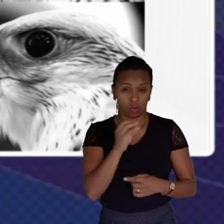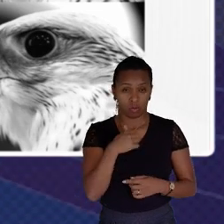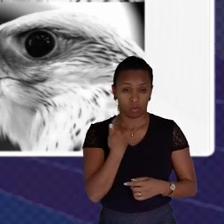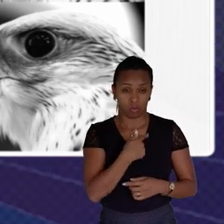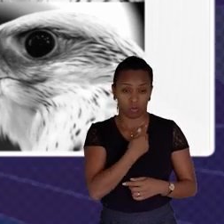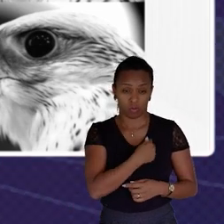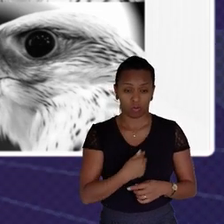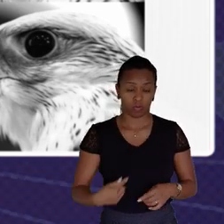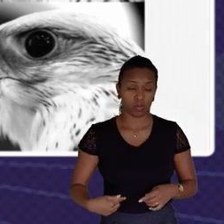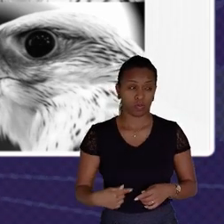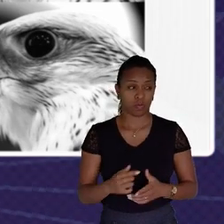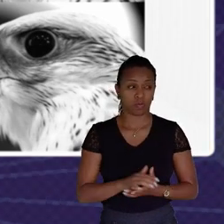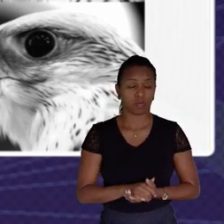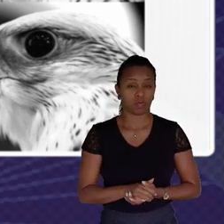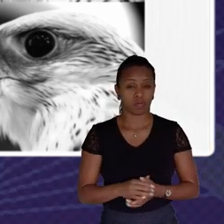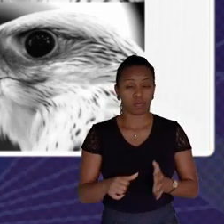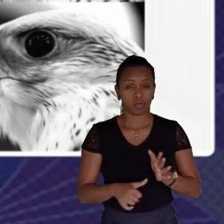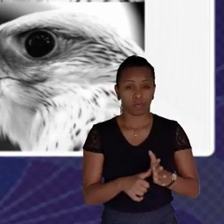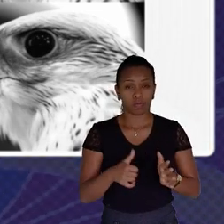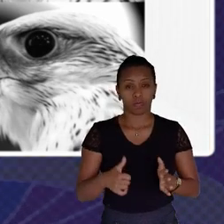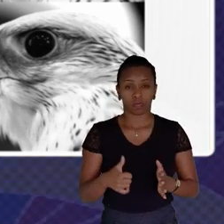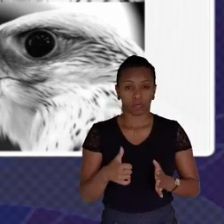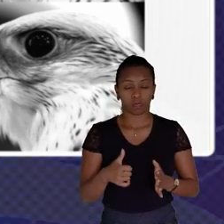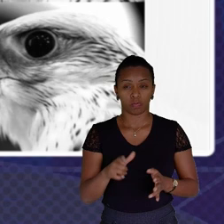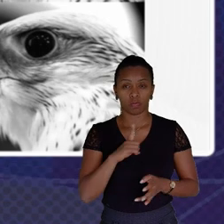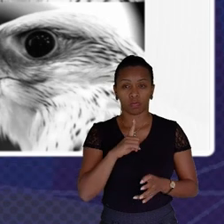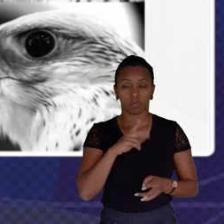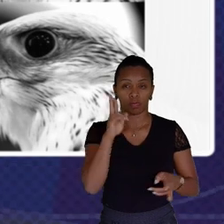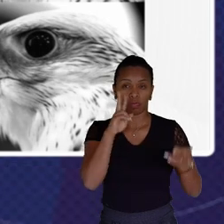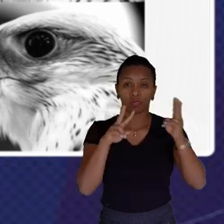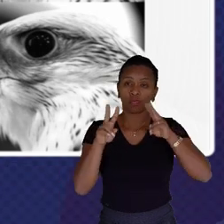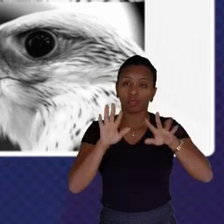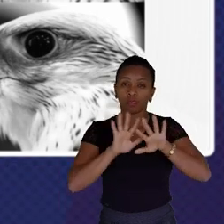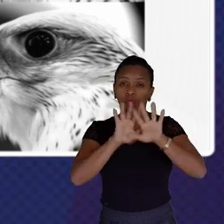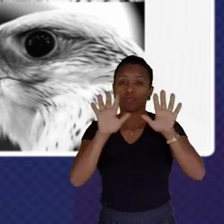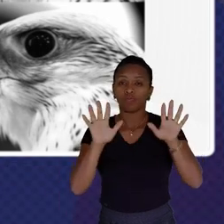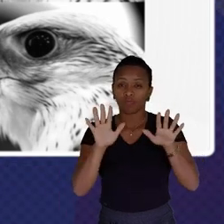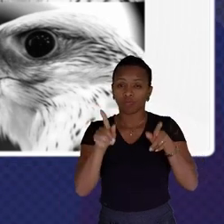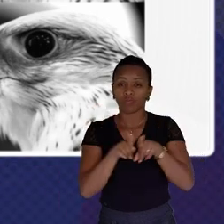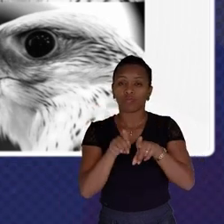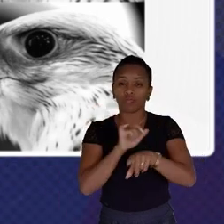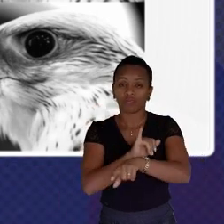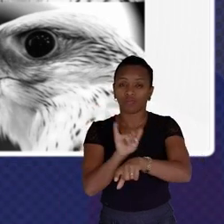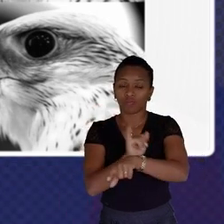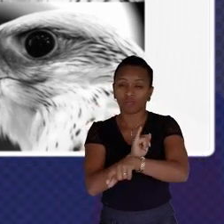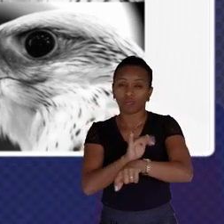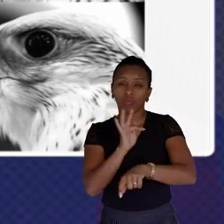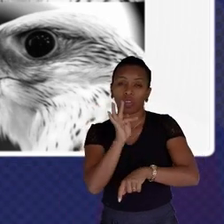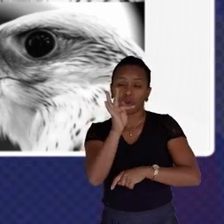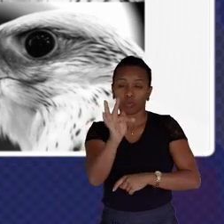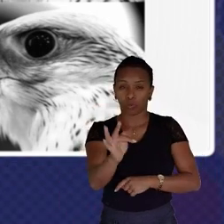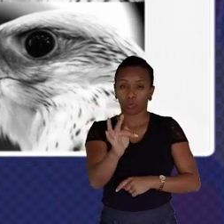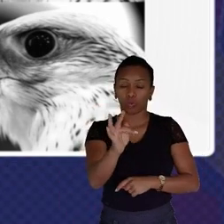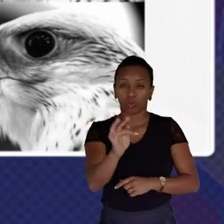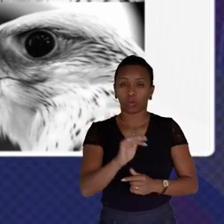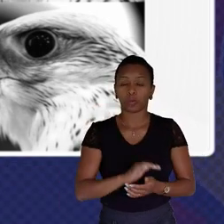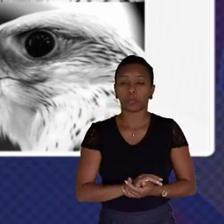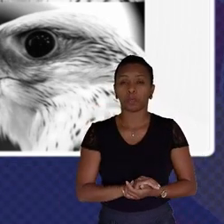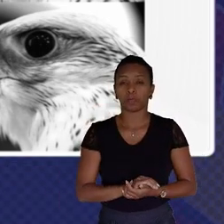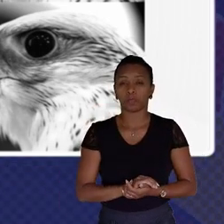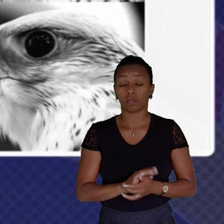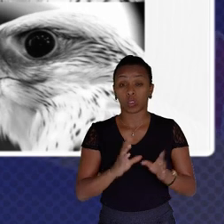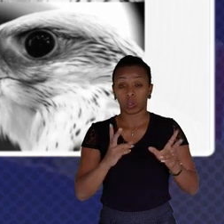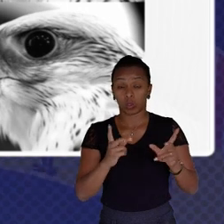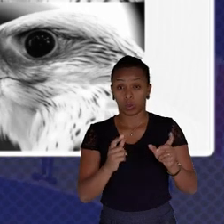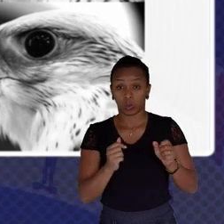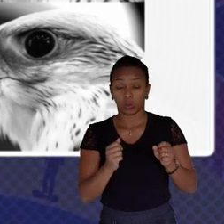The first one is to have a clear vision and strategy To the future that everyone can endorse and embrace